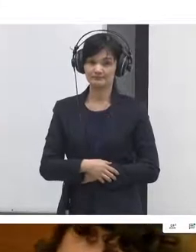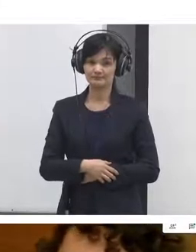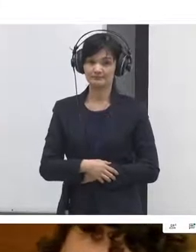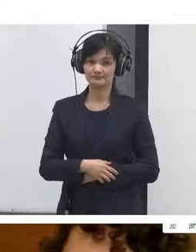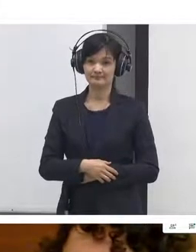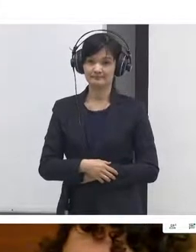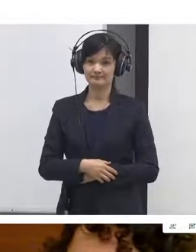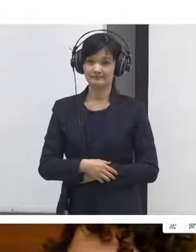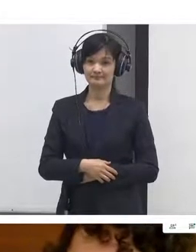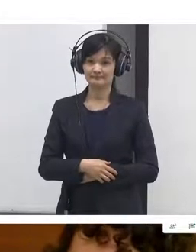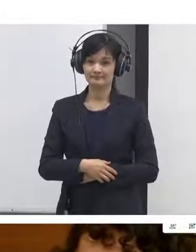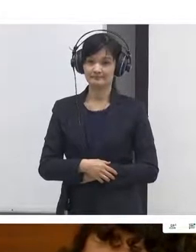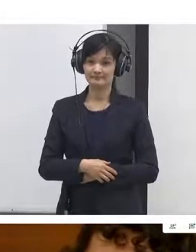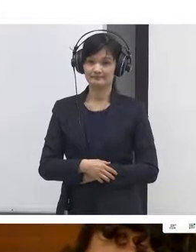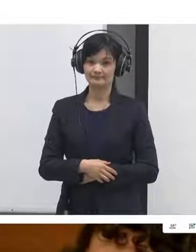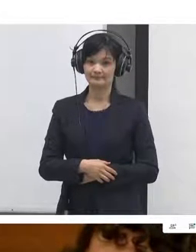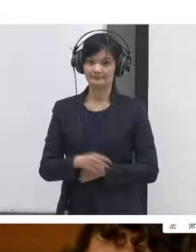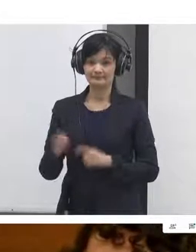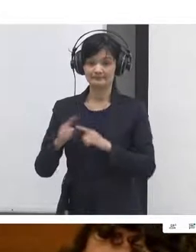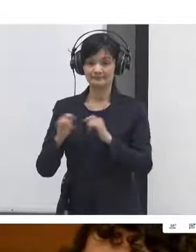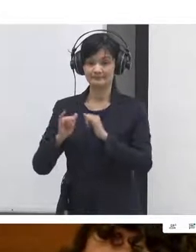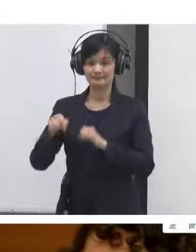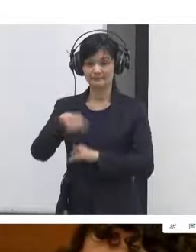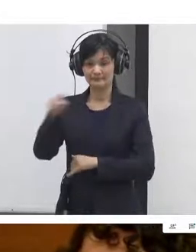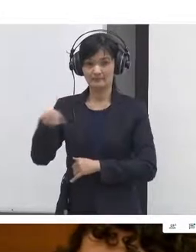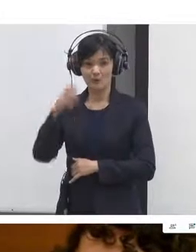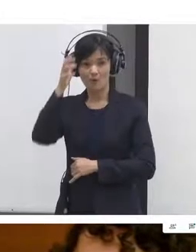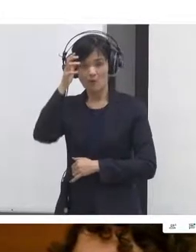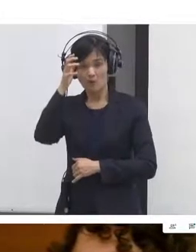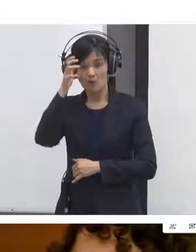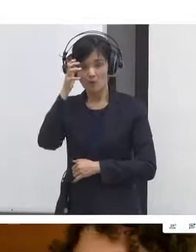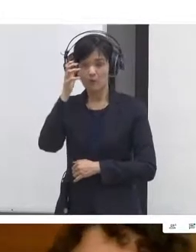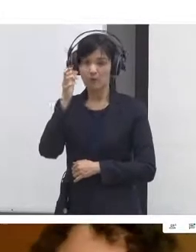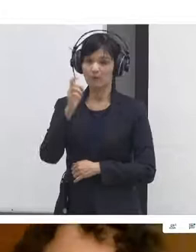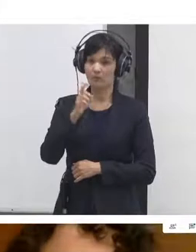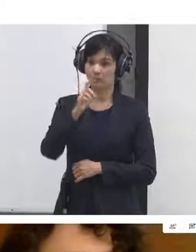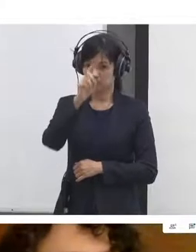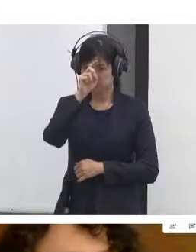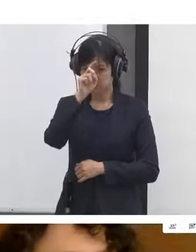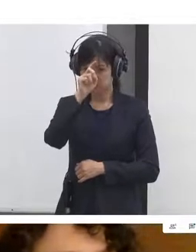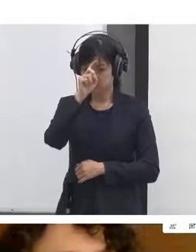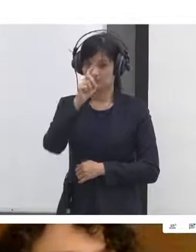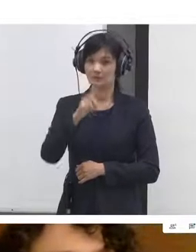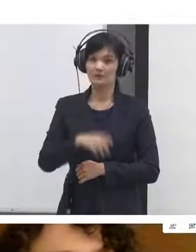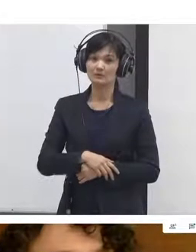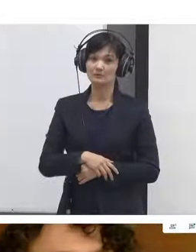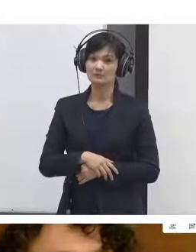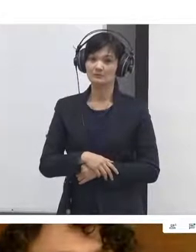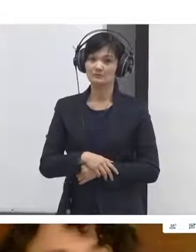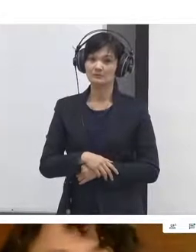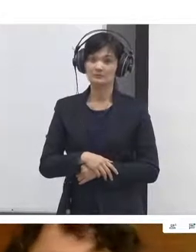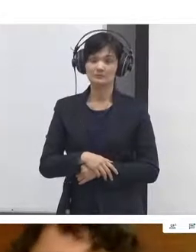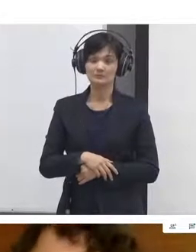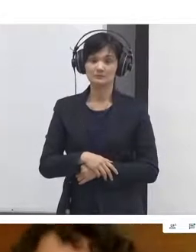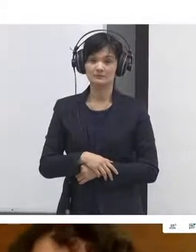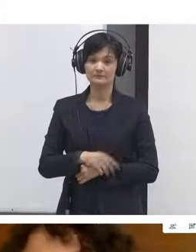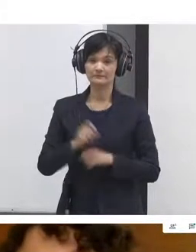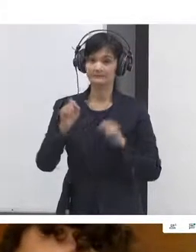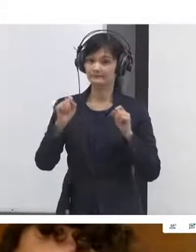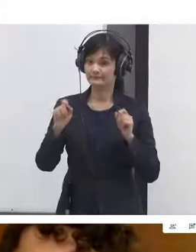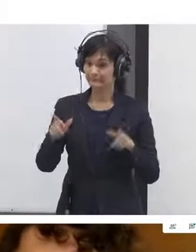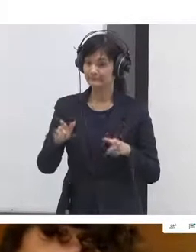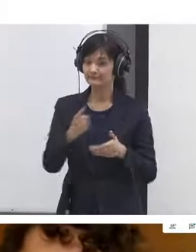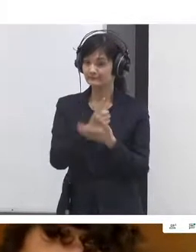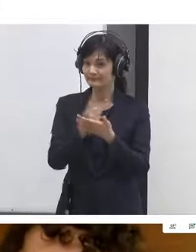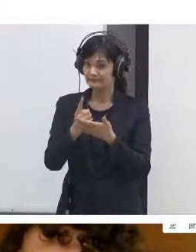the way we live our lives are either completely separated in bubbles or are so close within our families that there are family fract